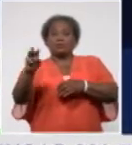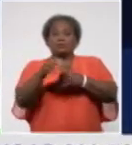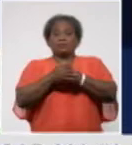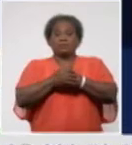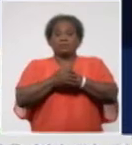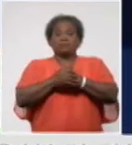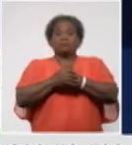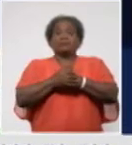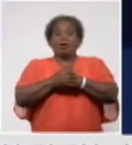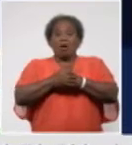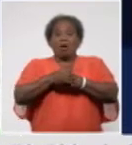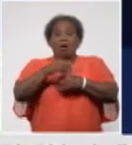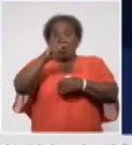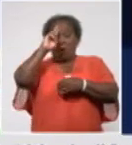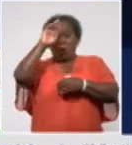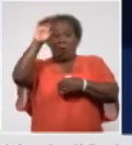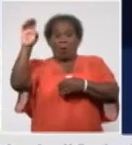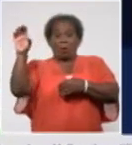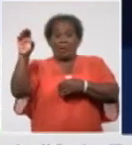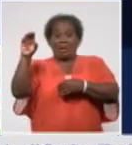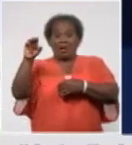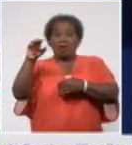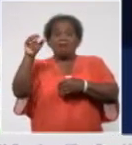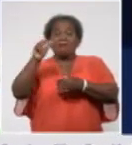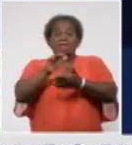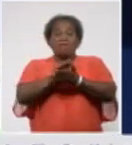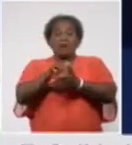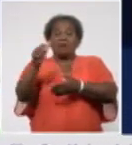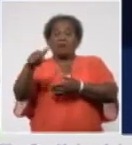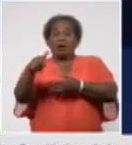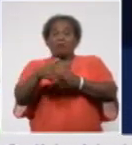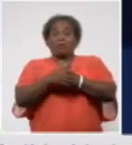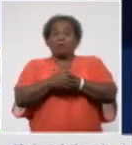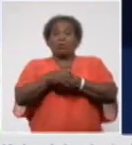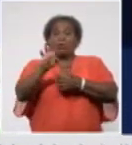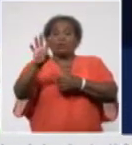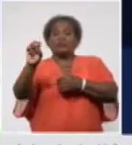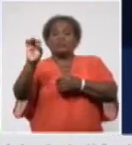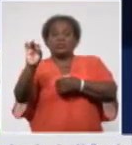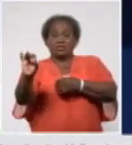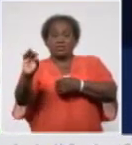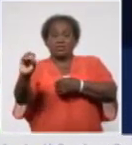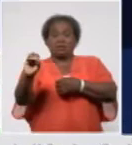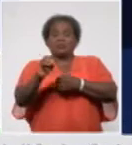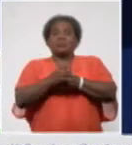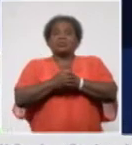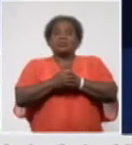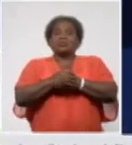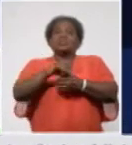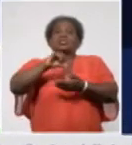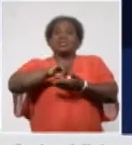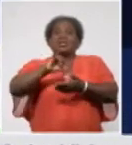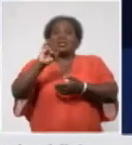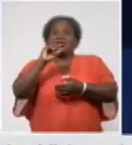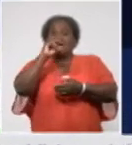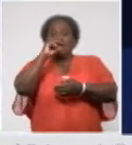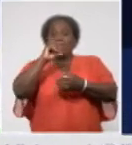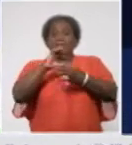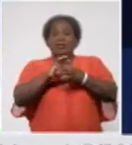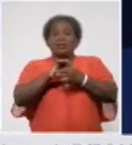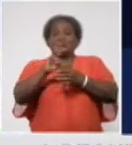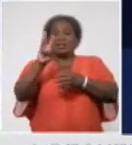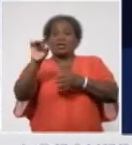390 in the Molecular Immunology Centre, 370 in the Naval Hospital,